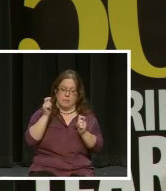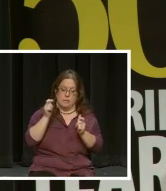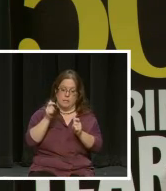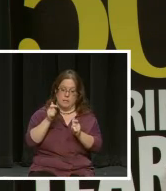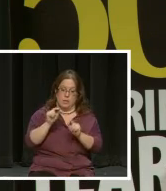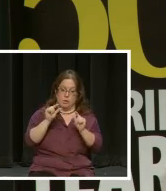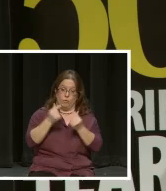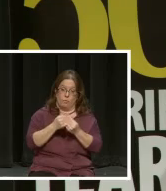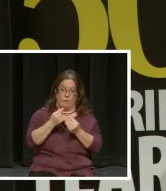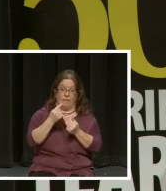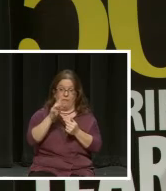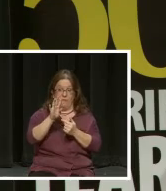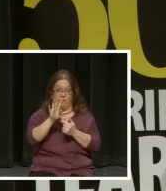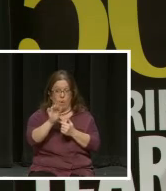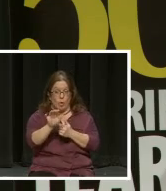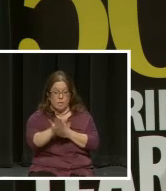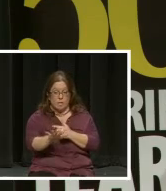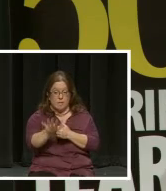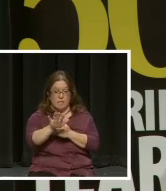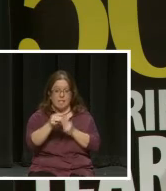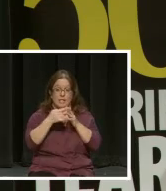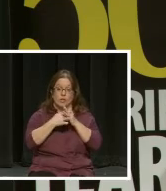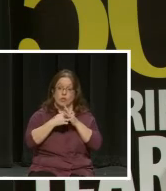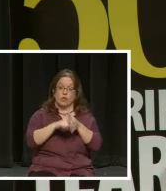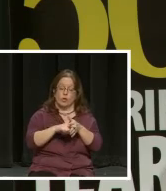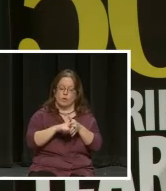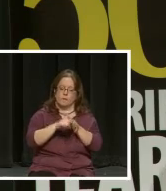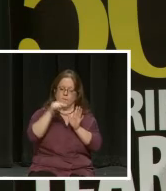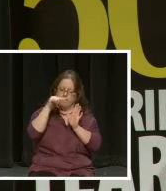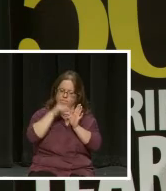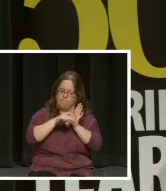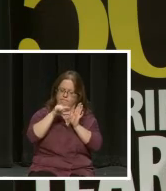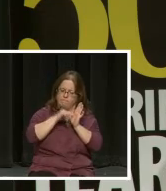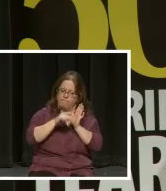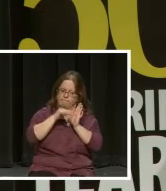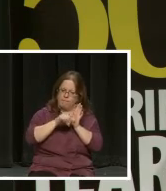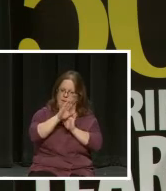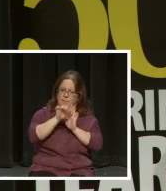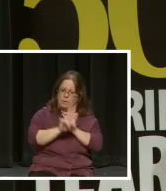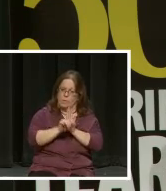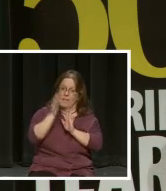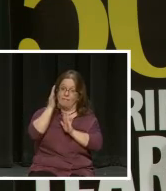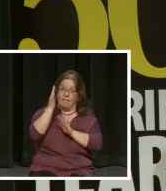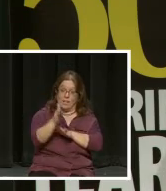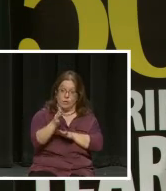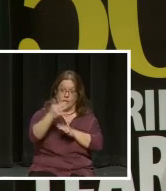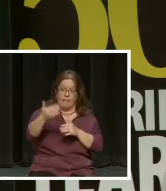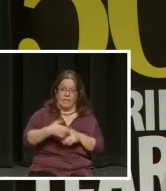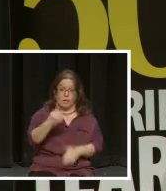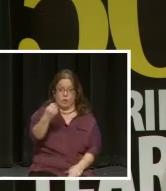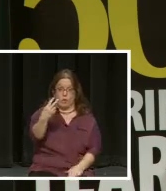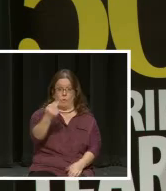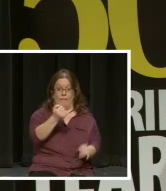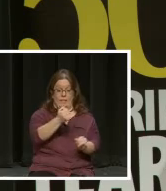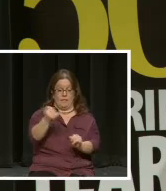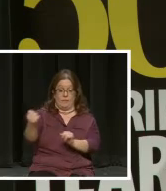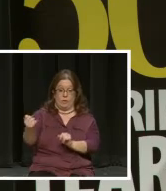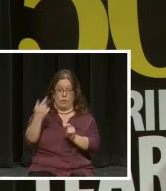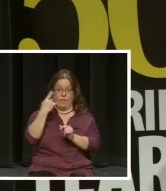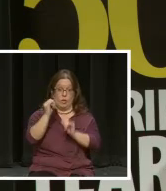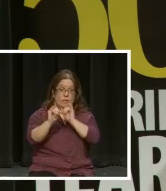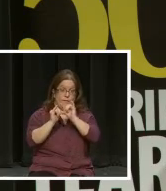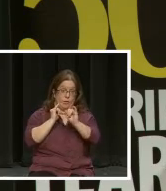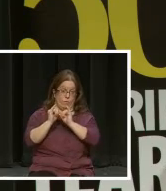40 plus. And started looking deeper into those backgrounds. And eventually invited 12 individuals for